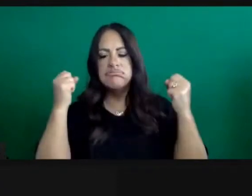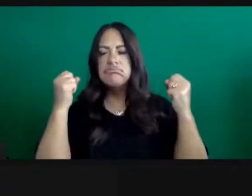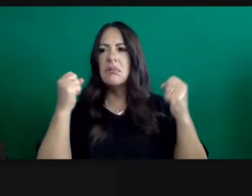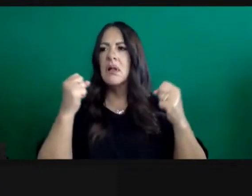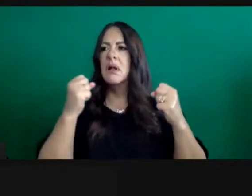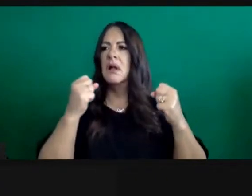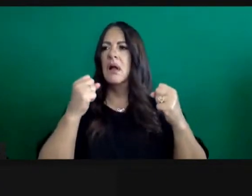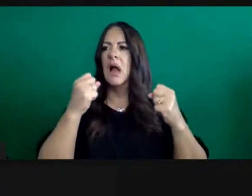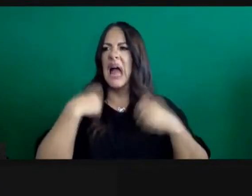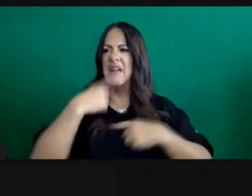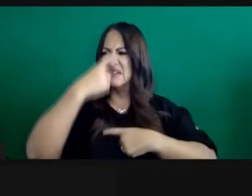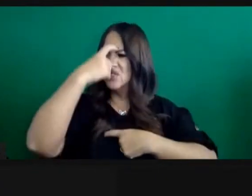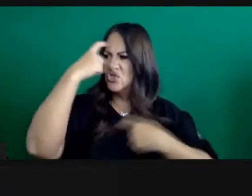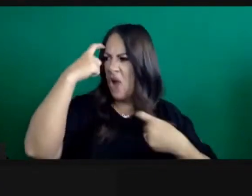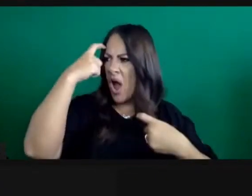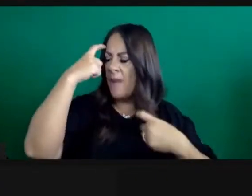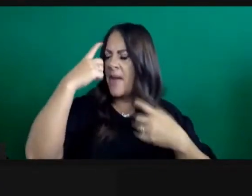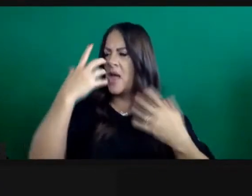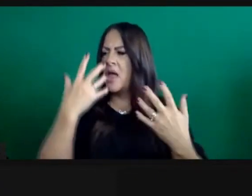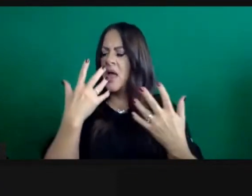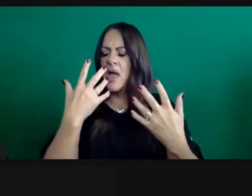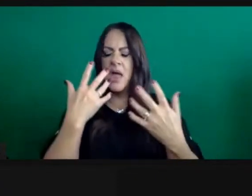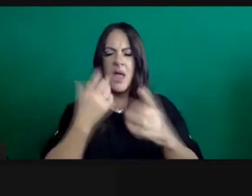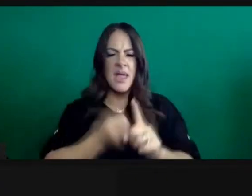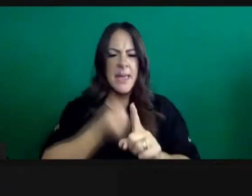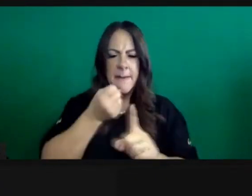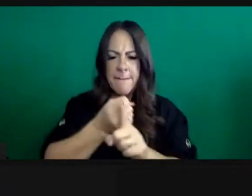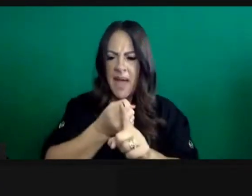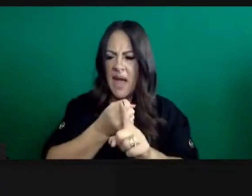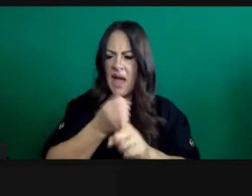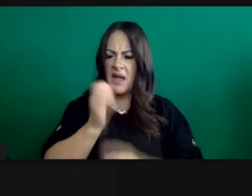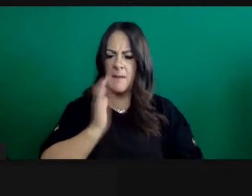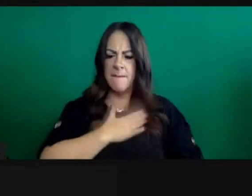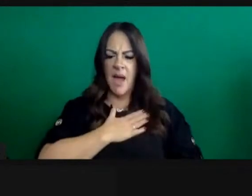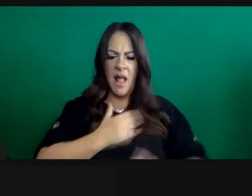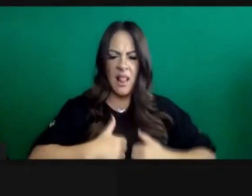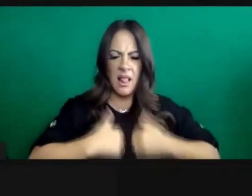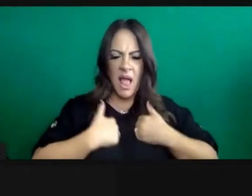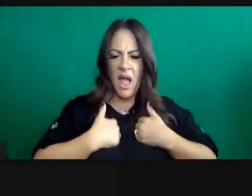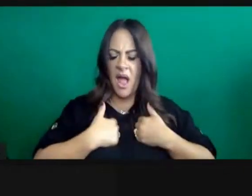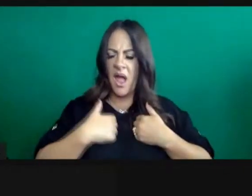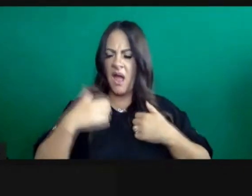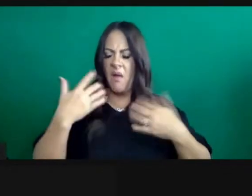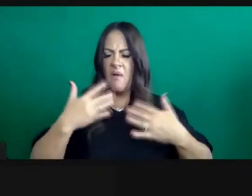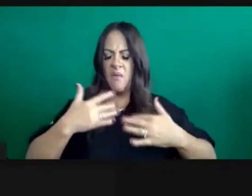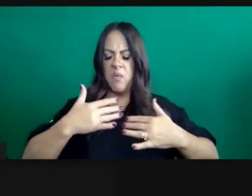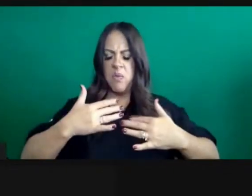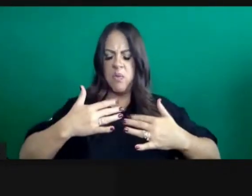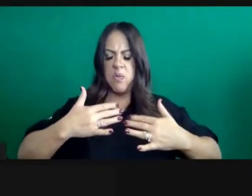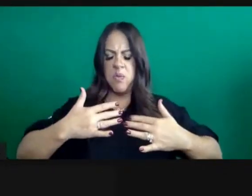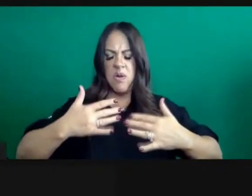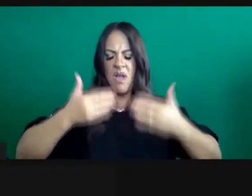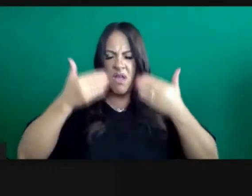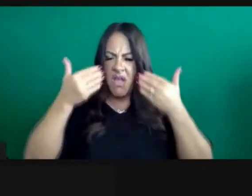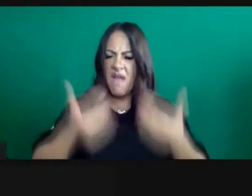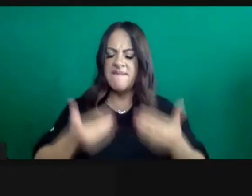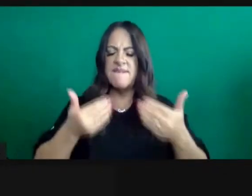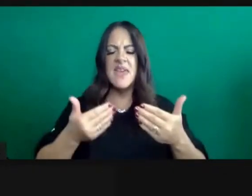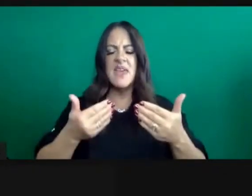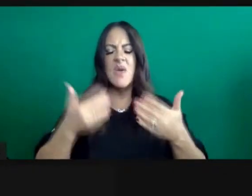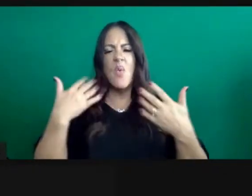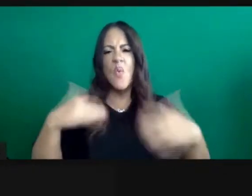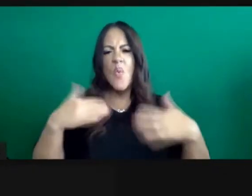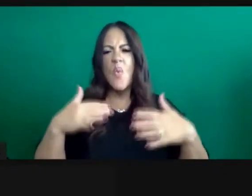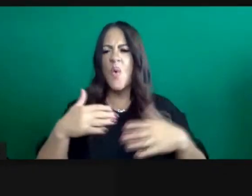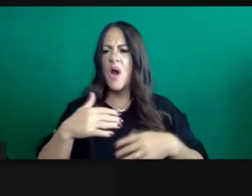communities, the level of impact on our day-to-day lives has been tremendous. And wherein we might have been able to